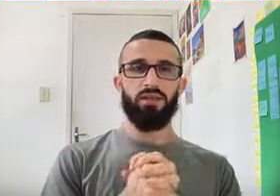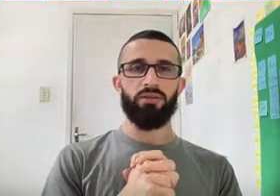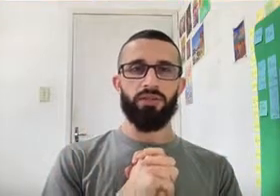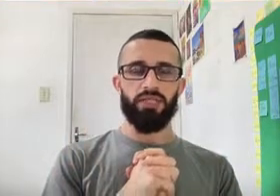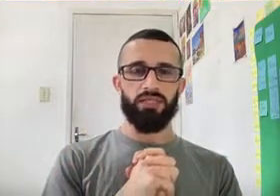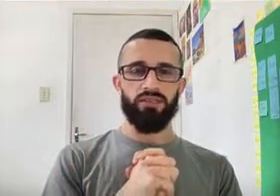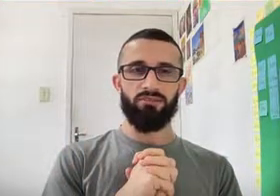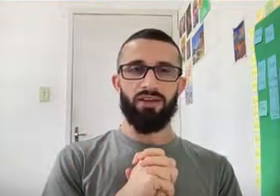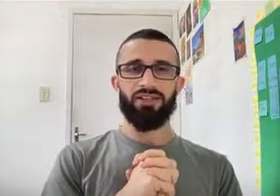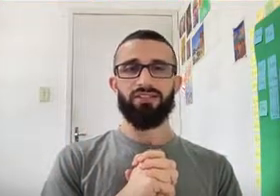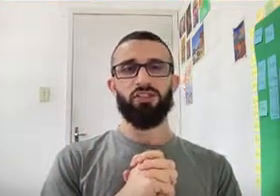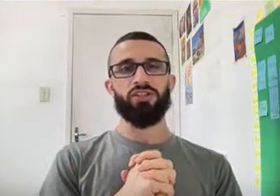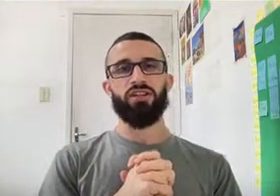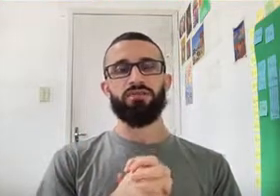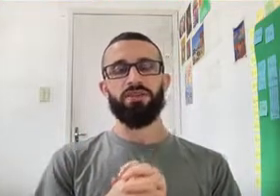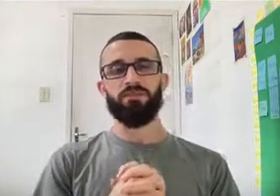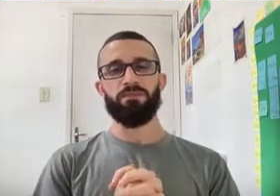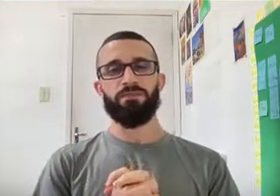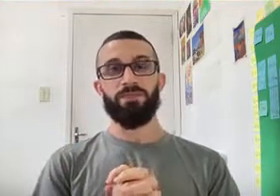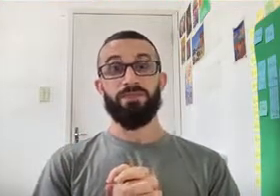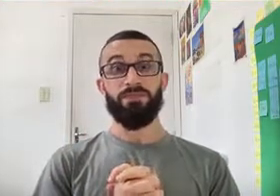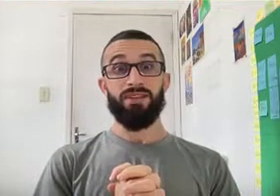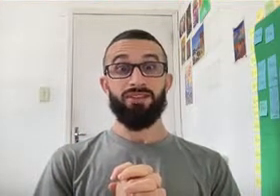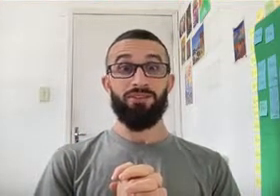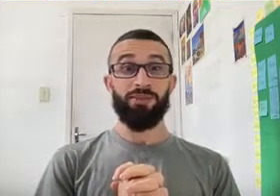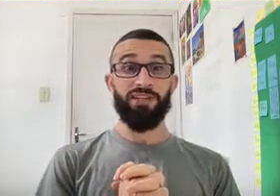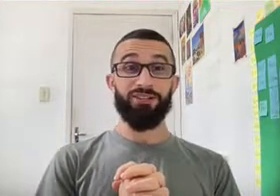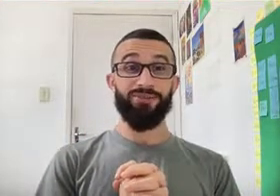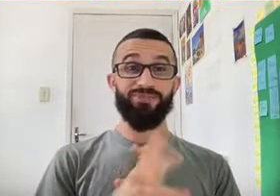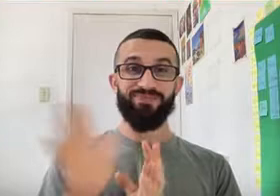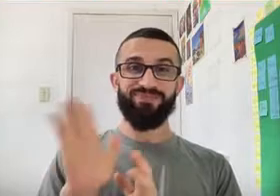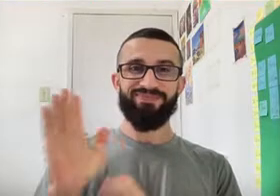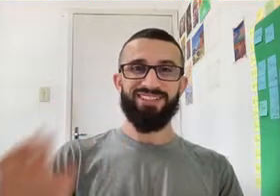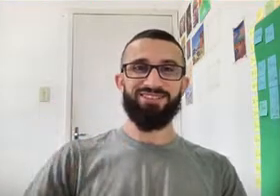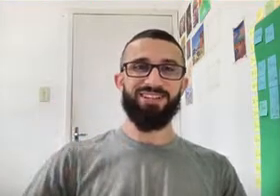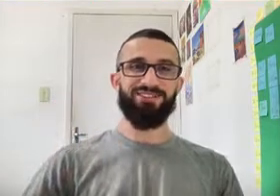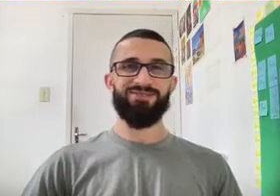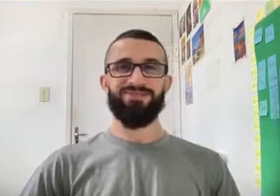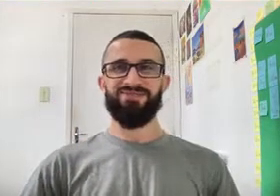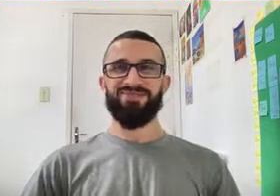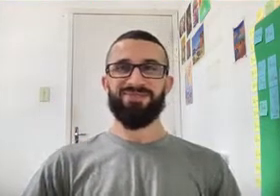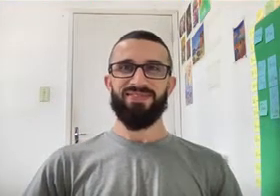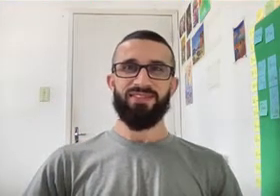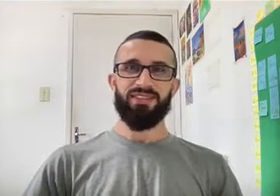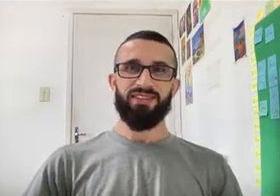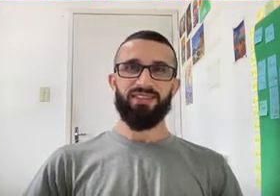Vocabulary Related To Money And To Saving Obrigado Tchau Tchau